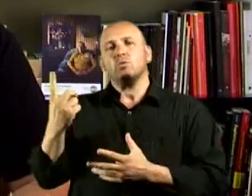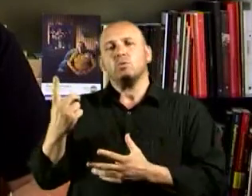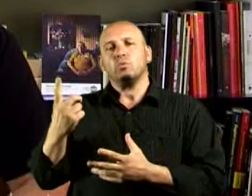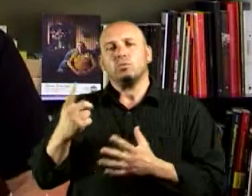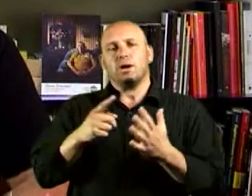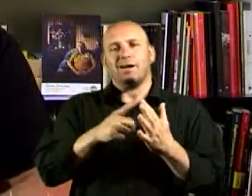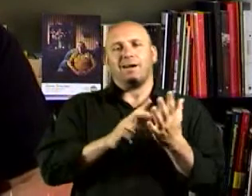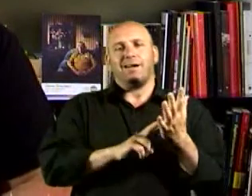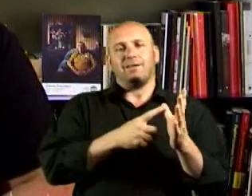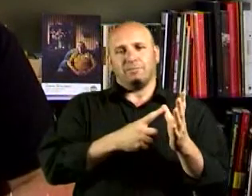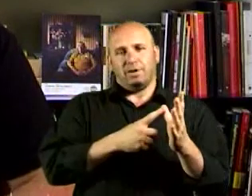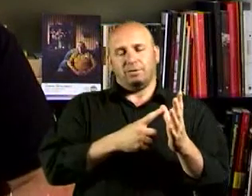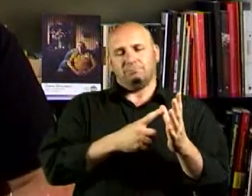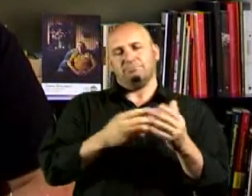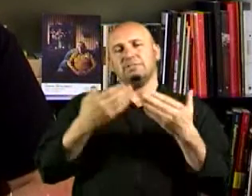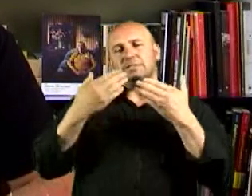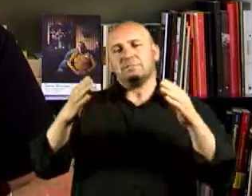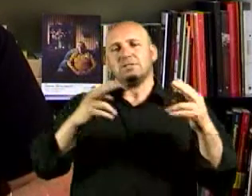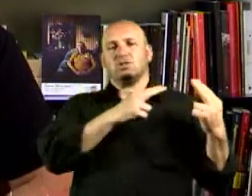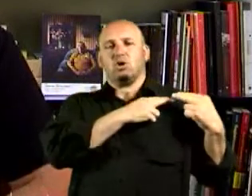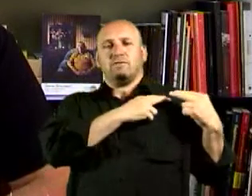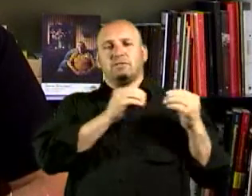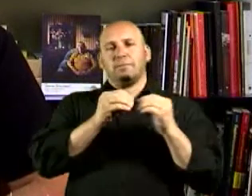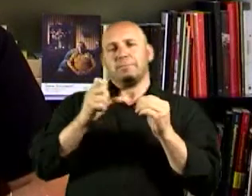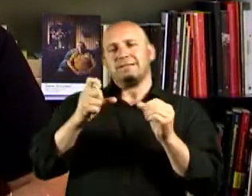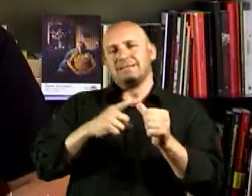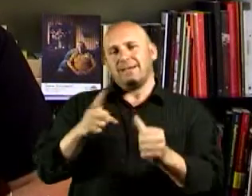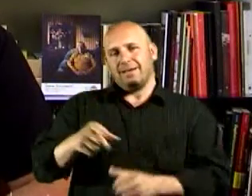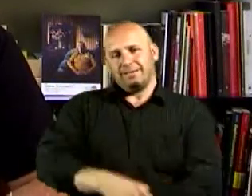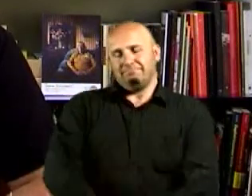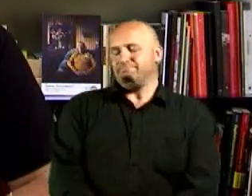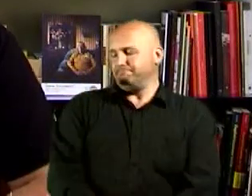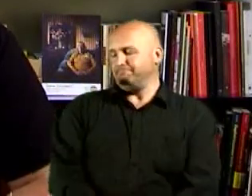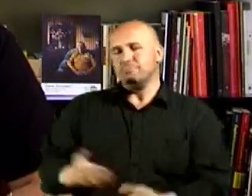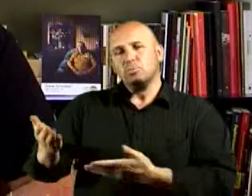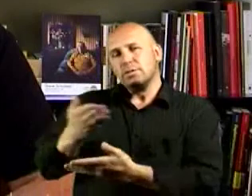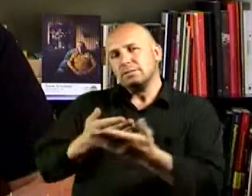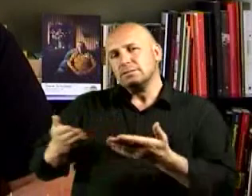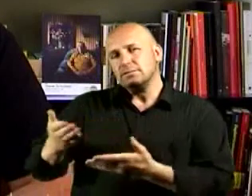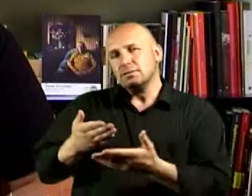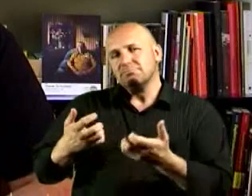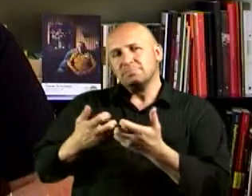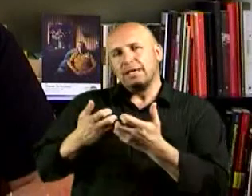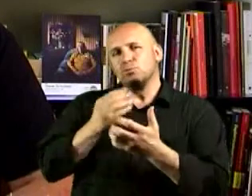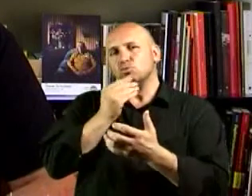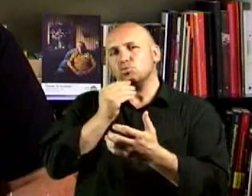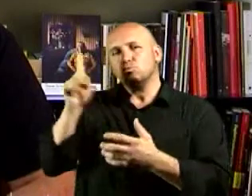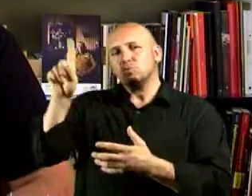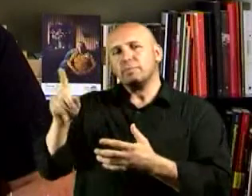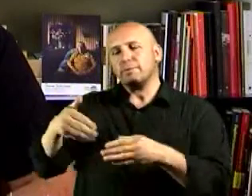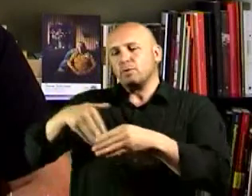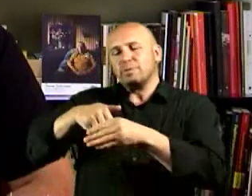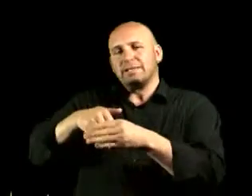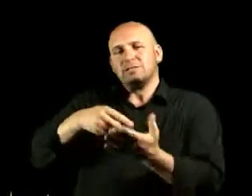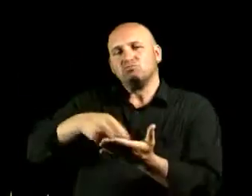exhibitions officer, and we have disguised how to model the people of the town in the criss-crossing project.